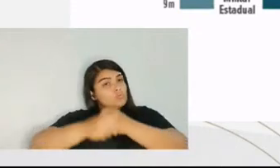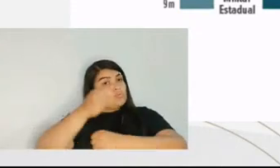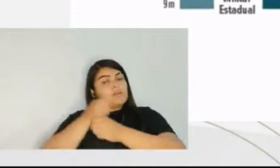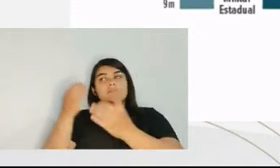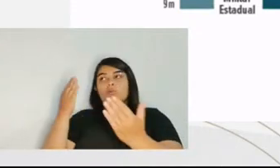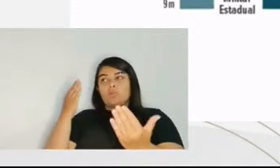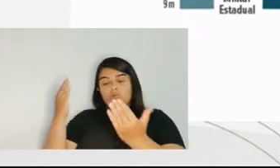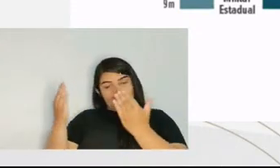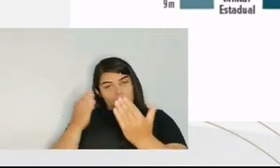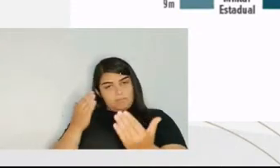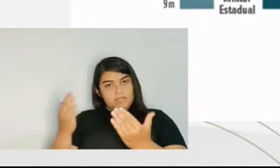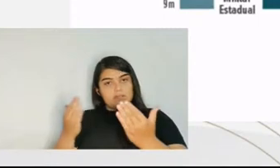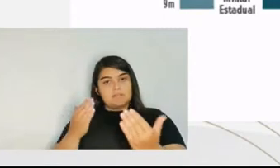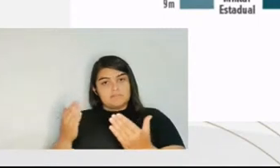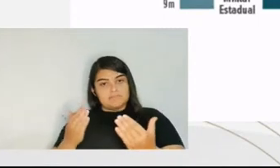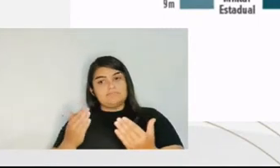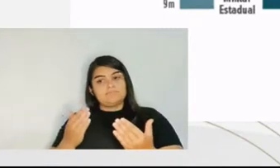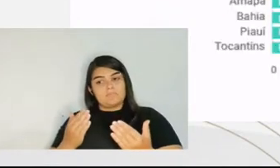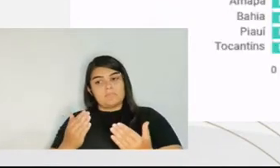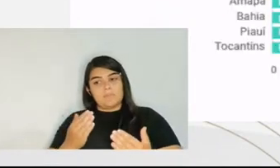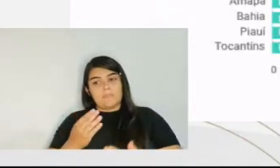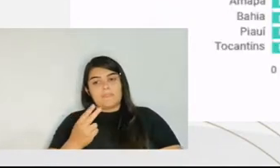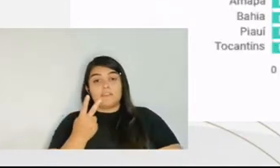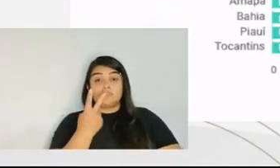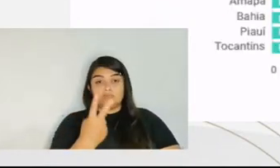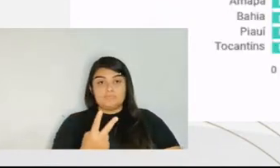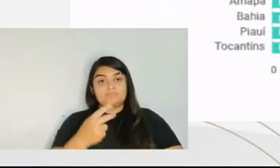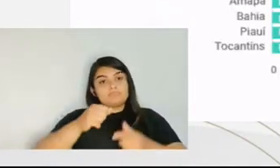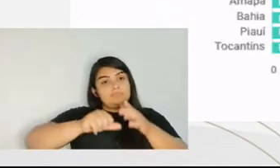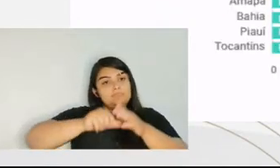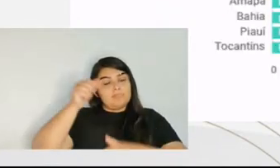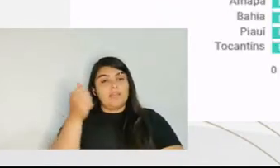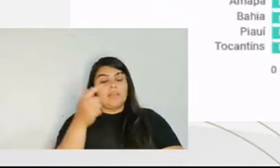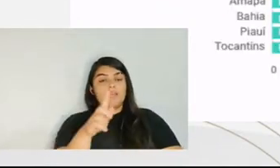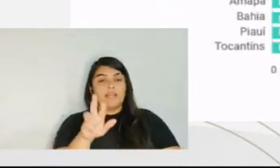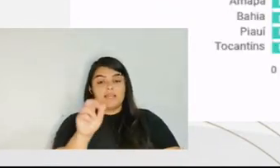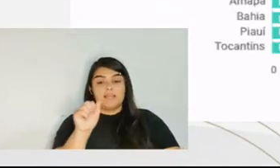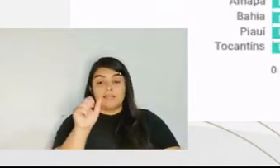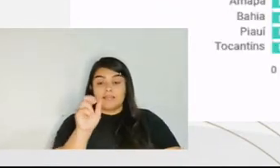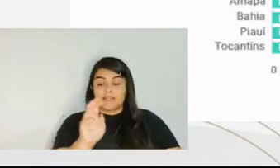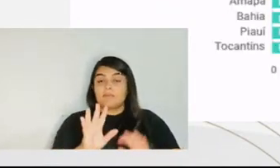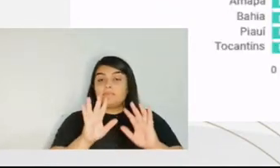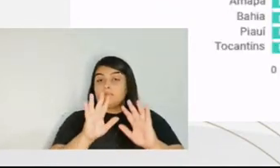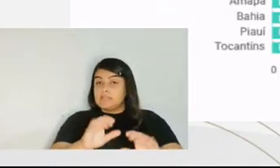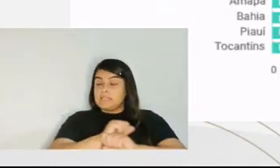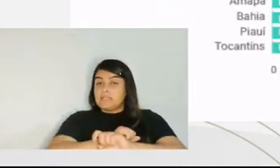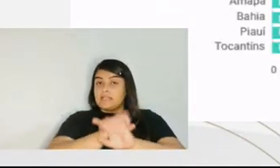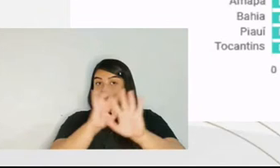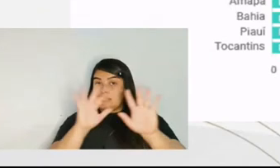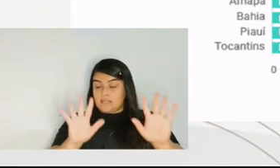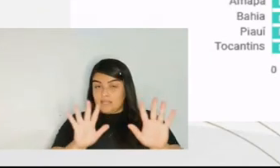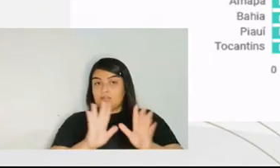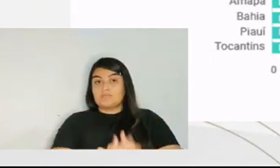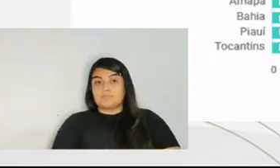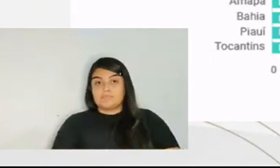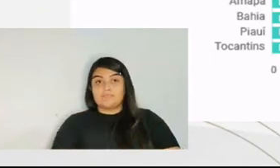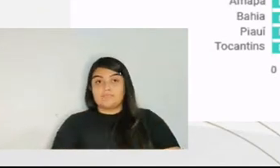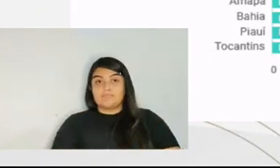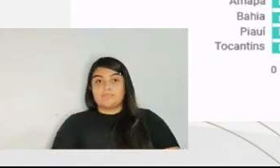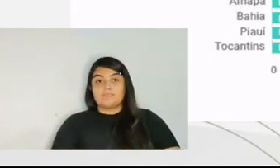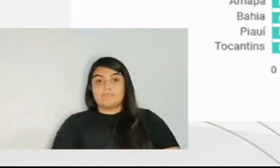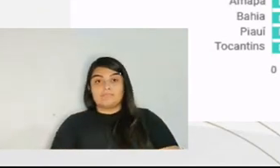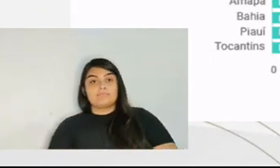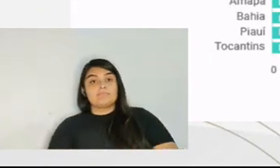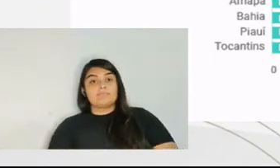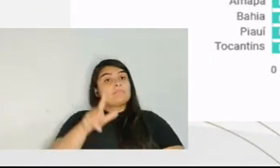It's the average length of a case. So this is quite high, of